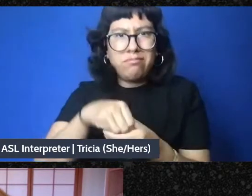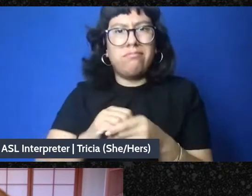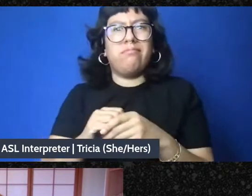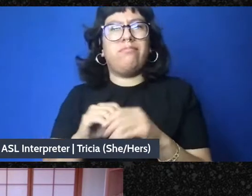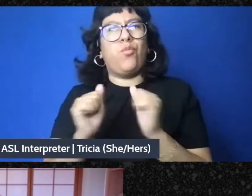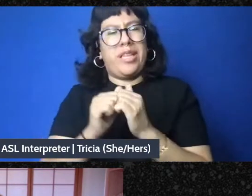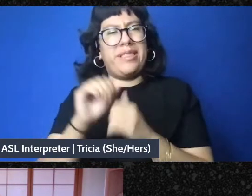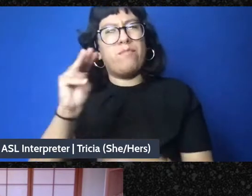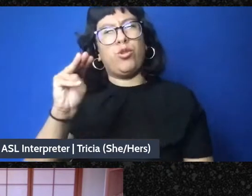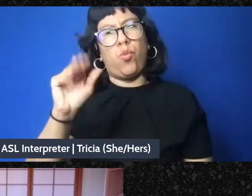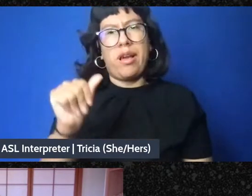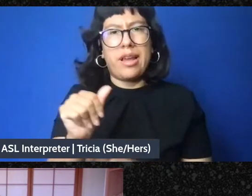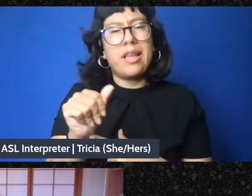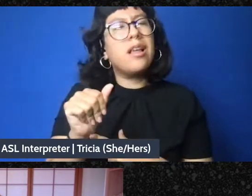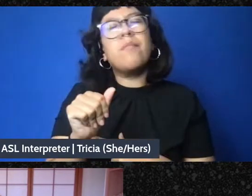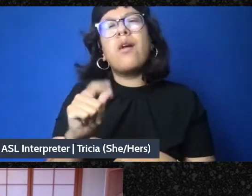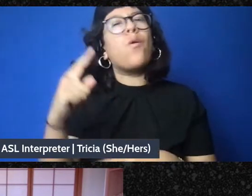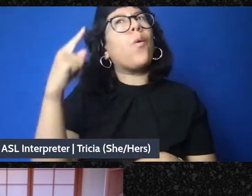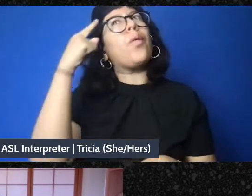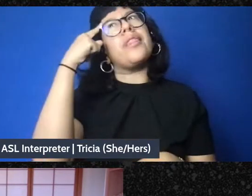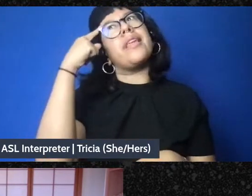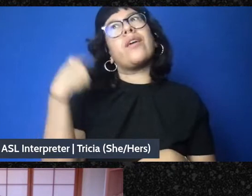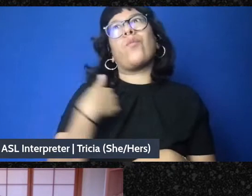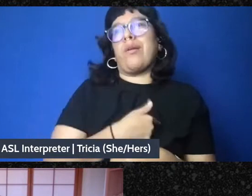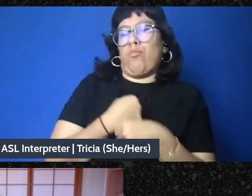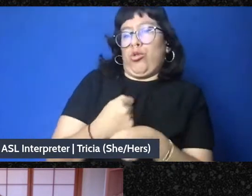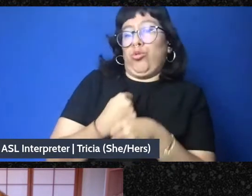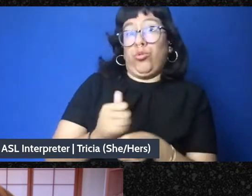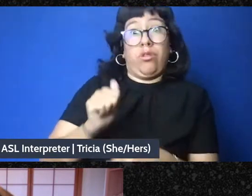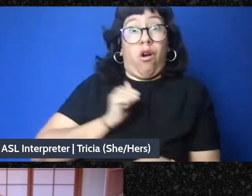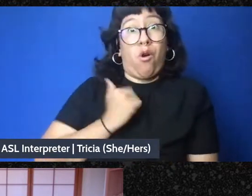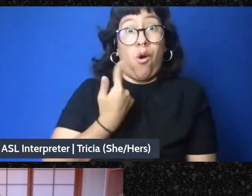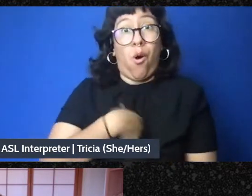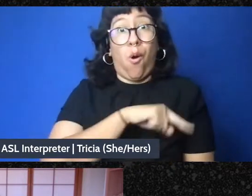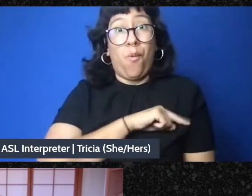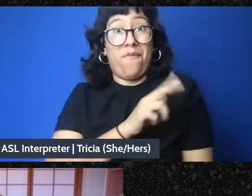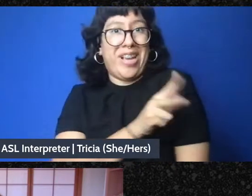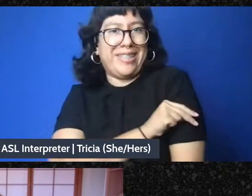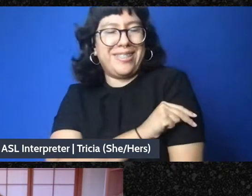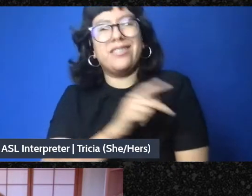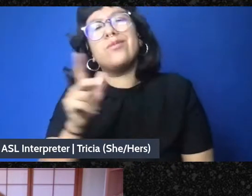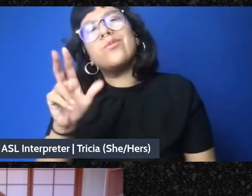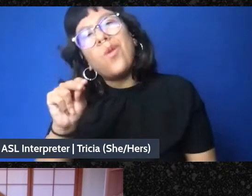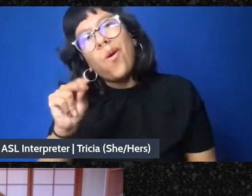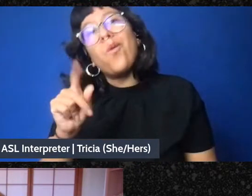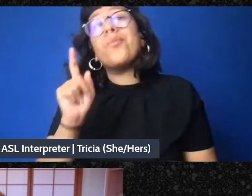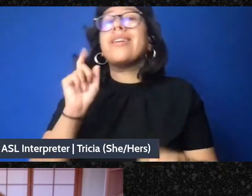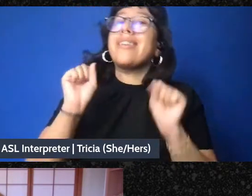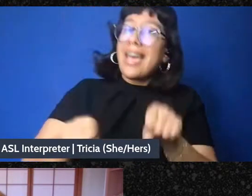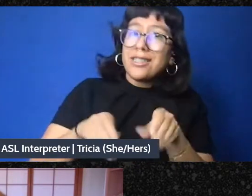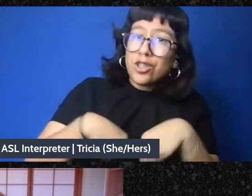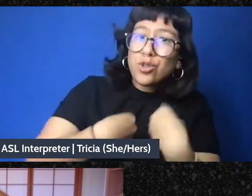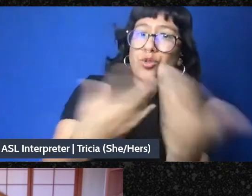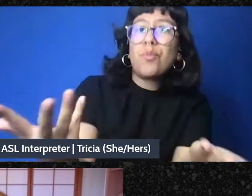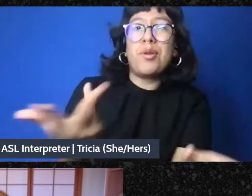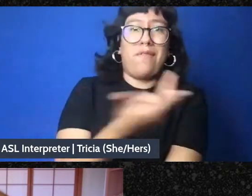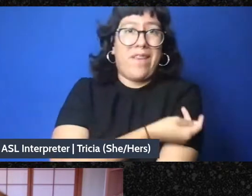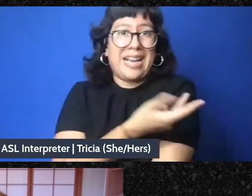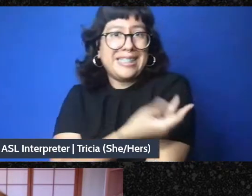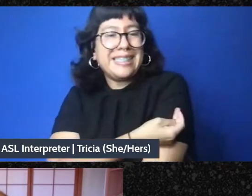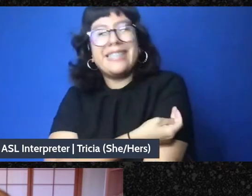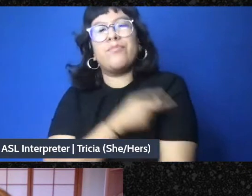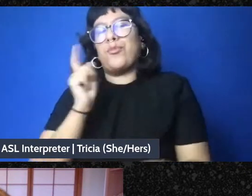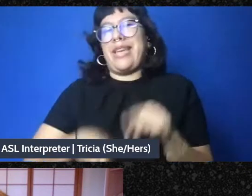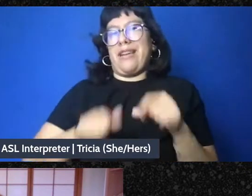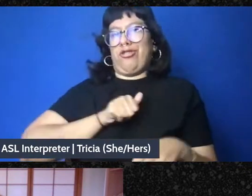But I don't think that we're going to be able to be producing our own vaccines. We may be able to distribute them, but we do need